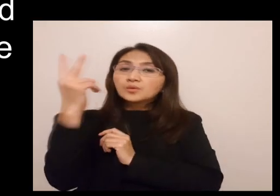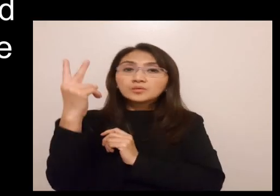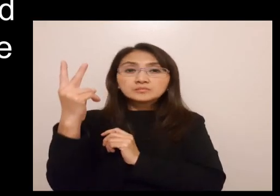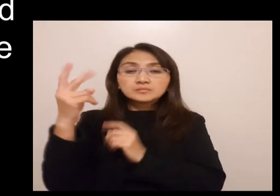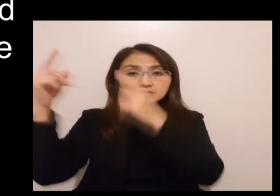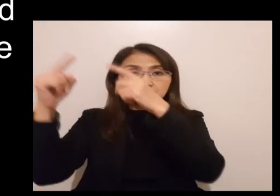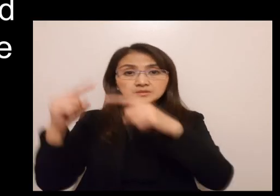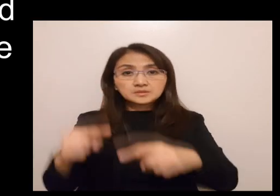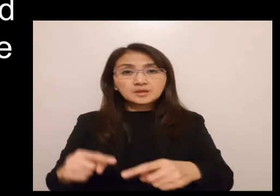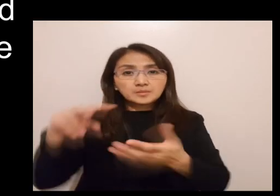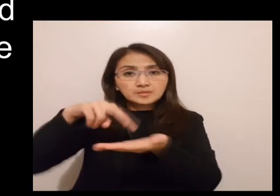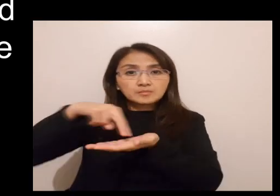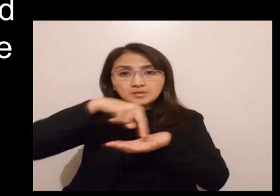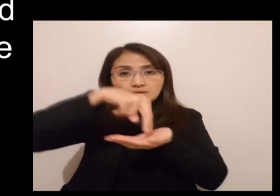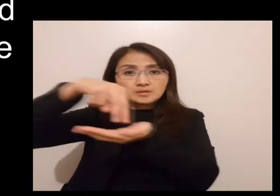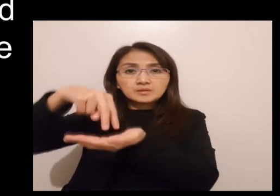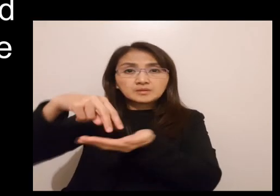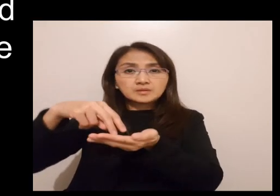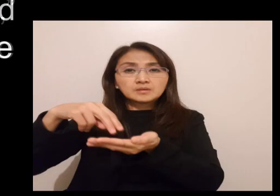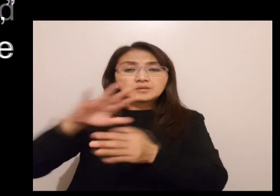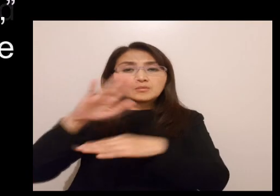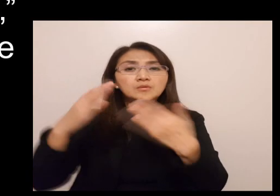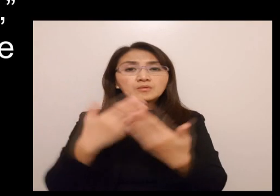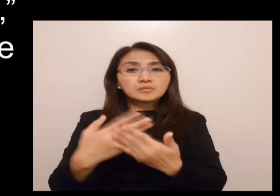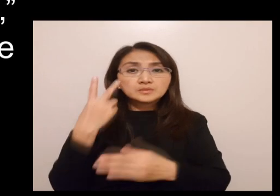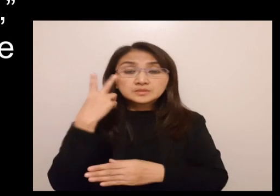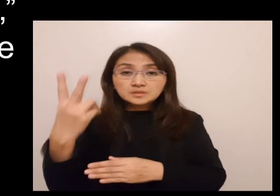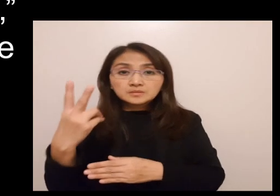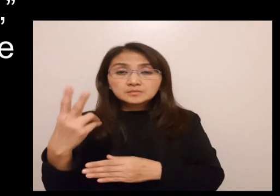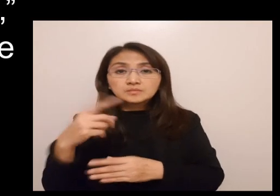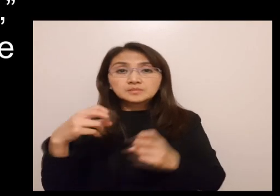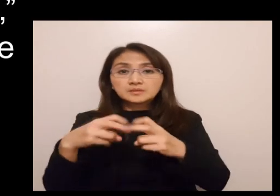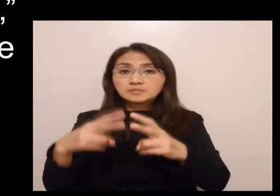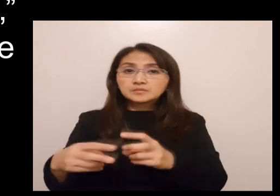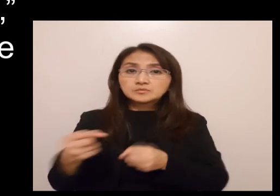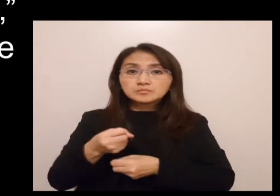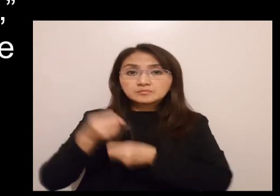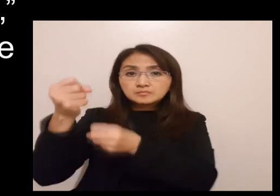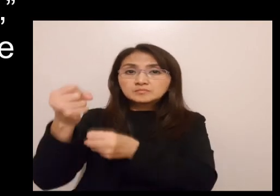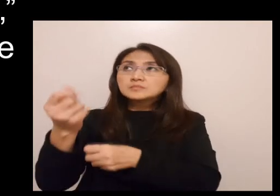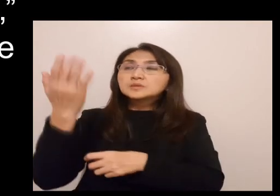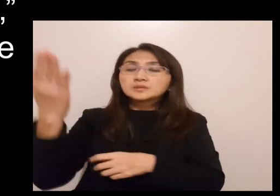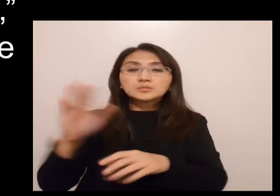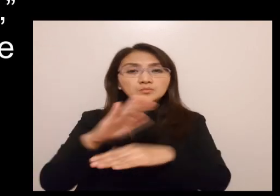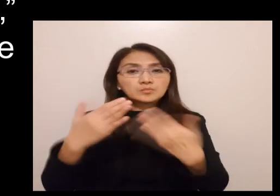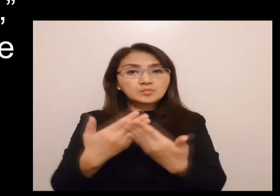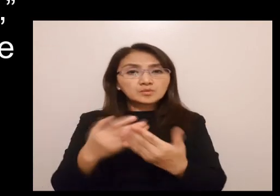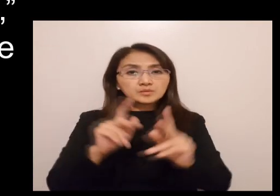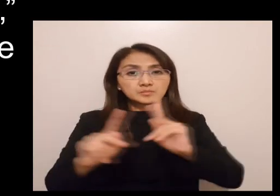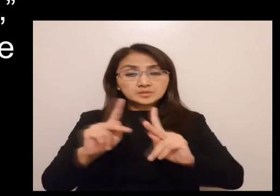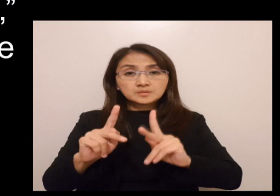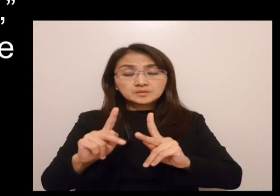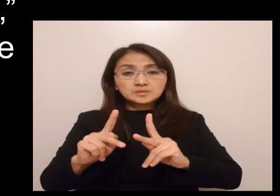Behold, he is coming amid the clouds, and every eye will see him, even those who pierced him. All the